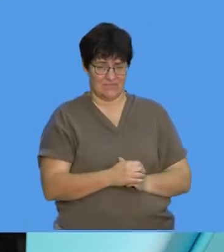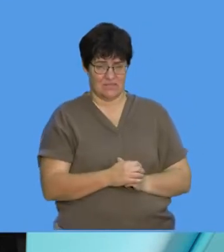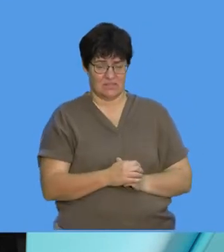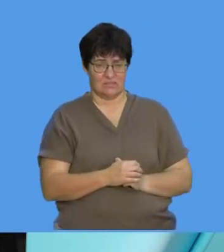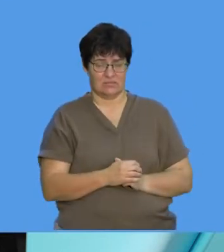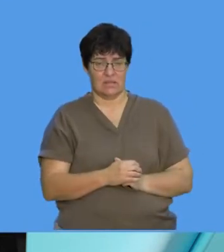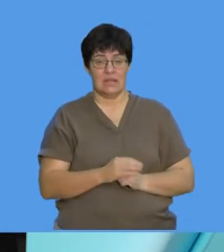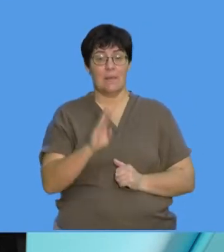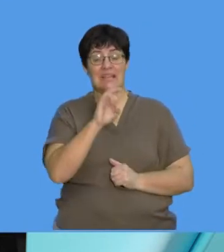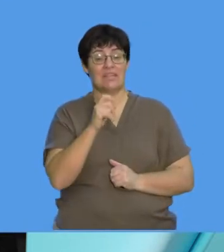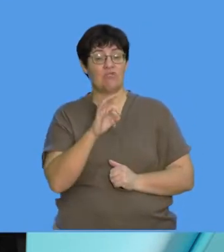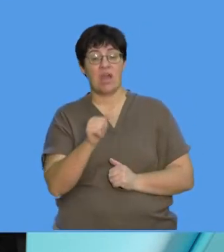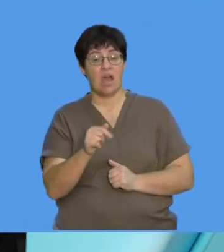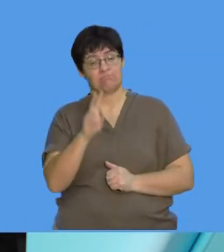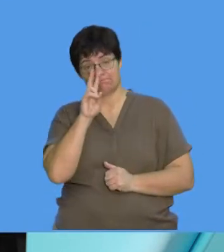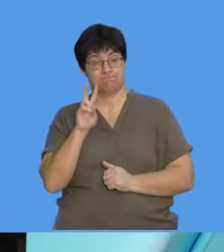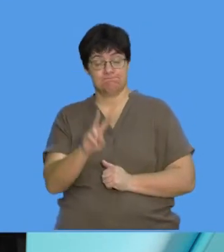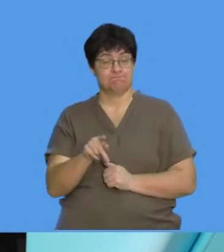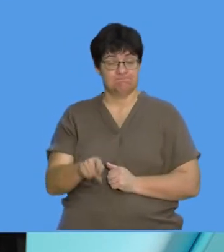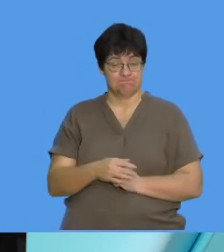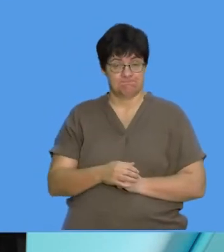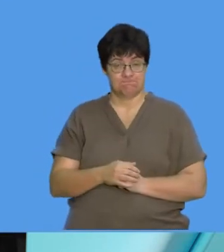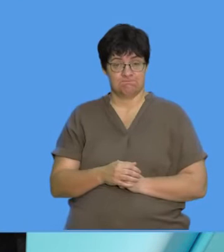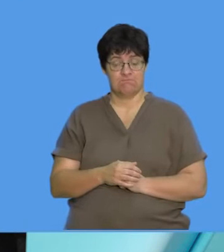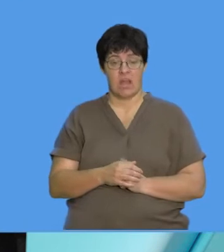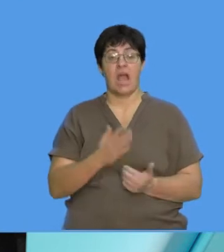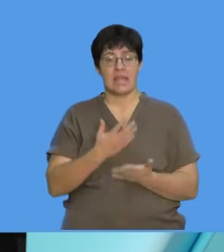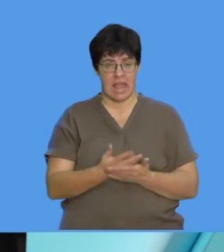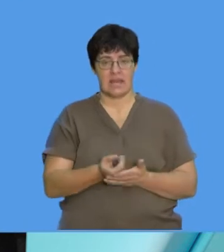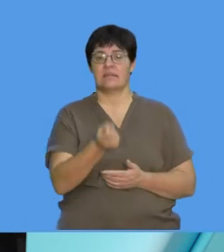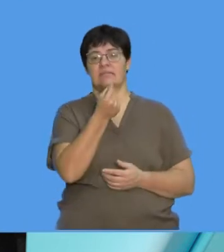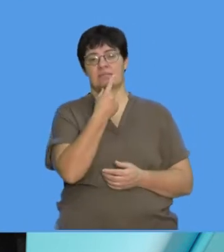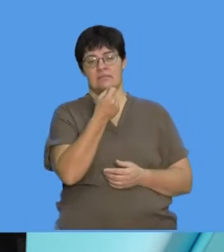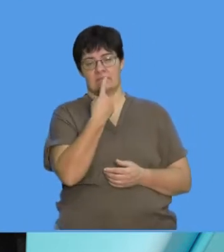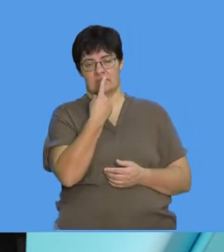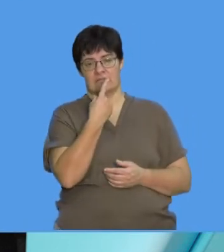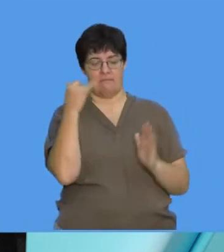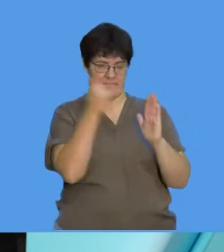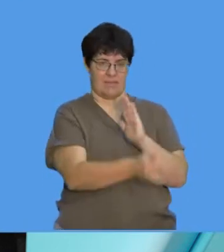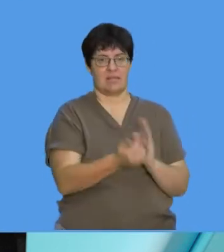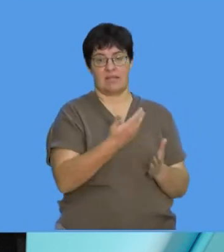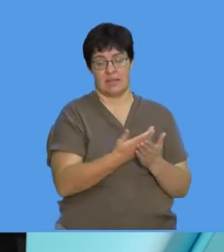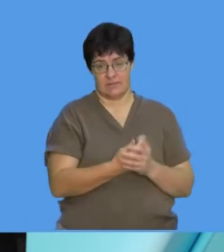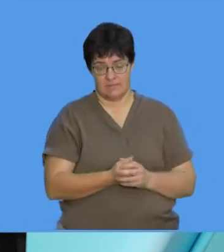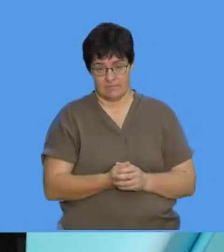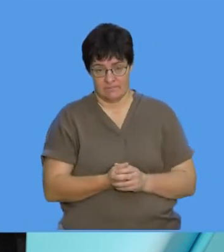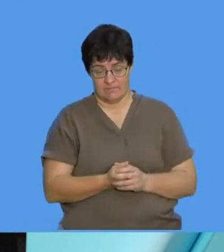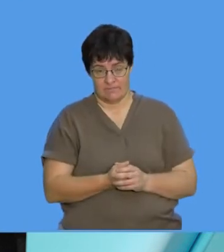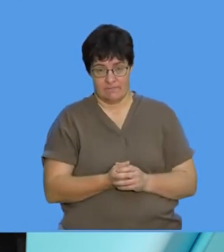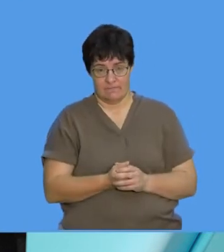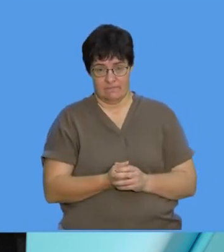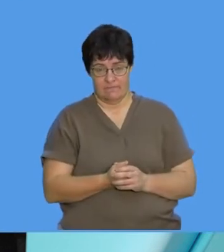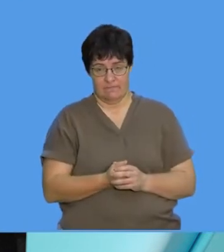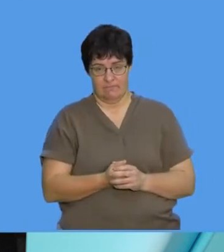I say to you, all the bacteria that we are looking at, you can treat with, all right, antibiotics.